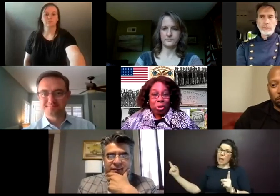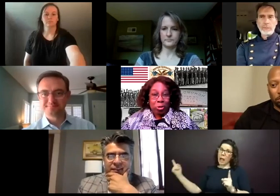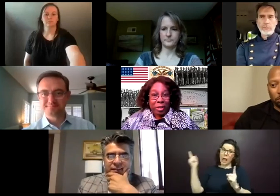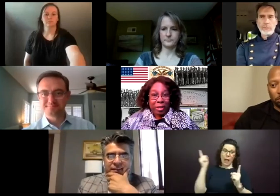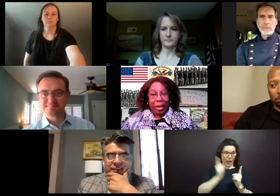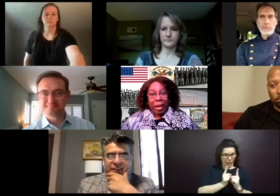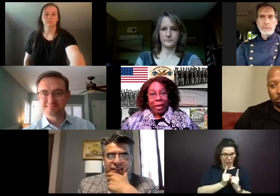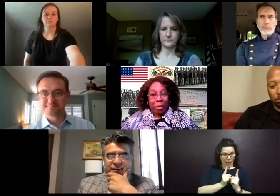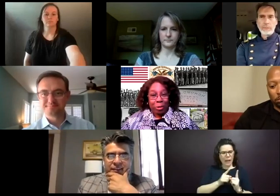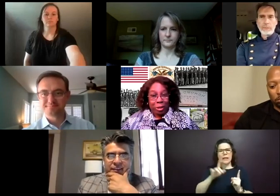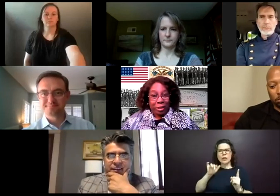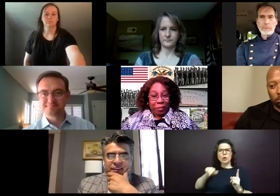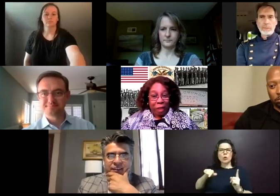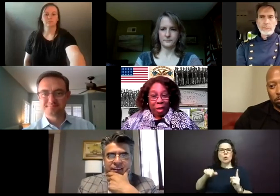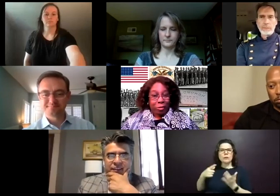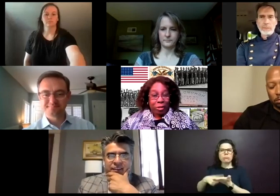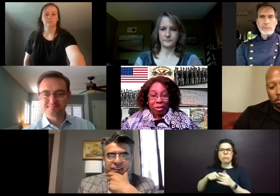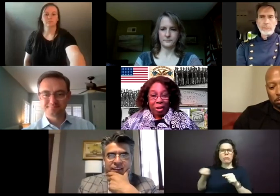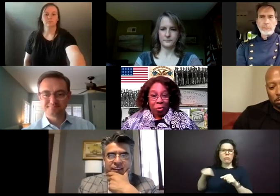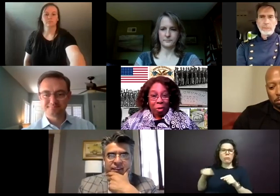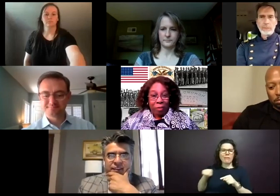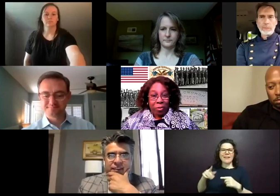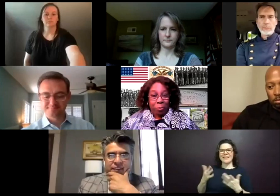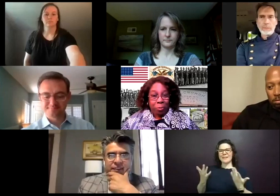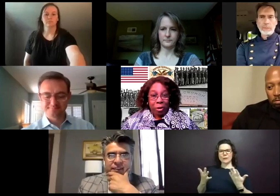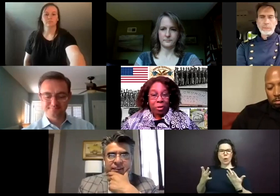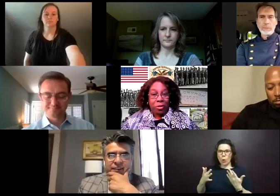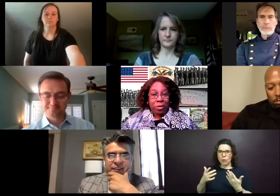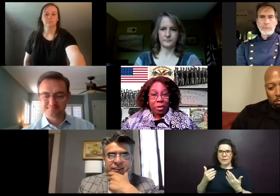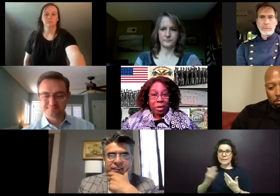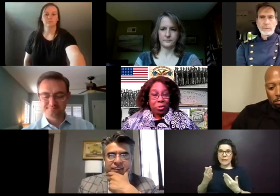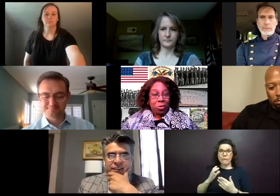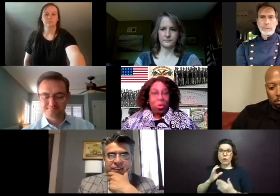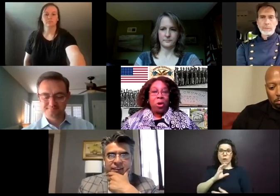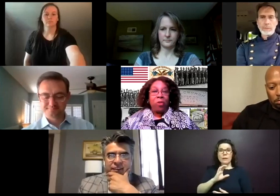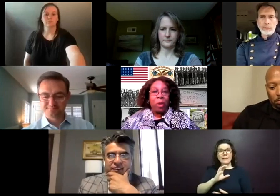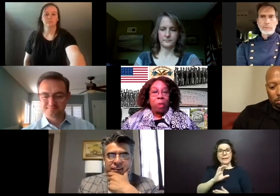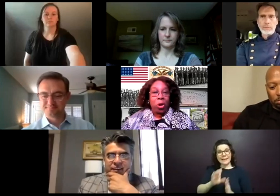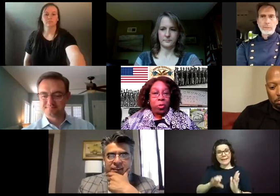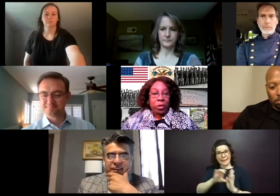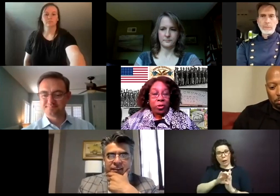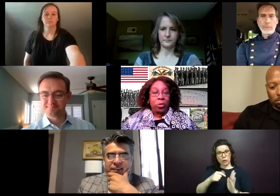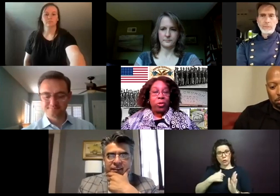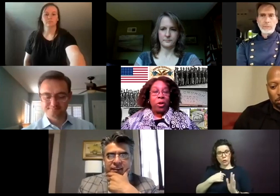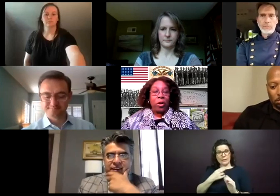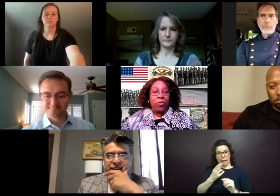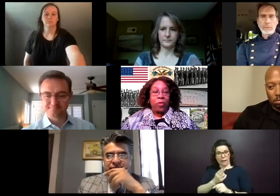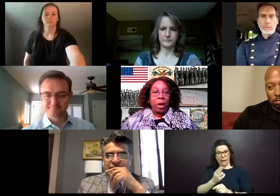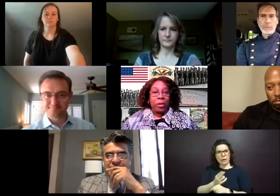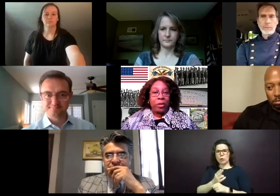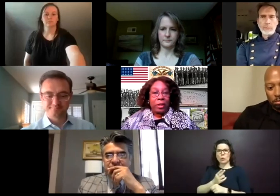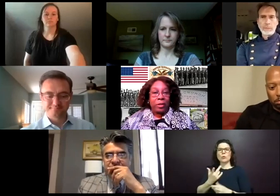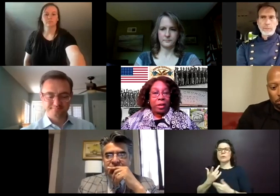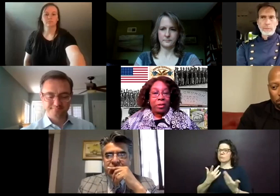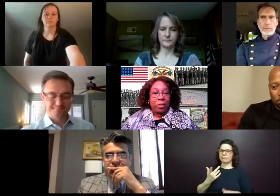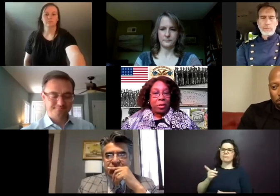should do this. And so she has found several of the characters that I do from her research, from